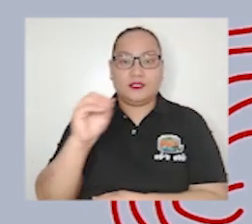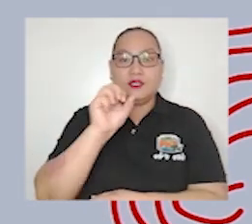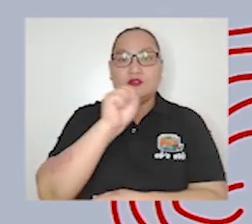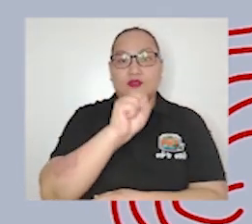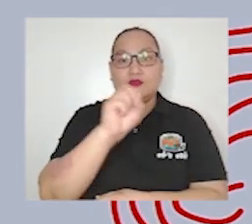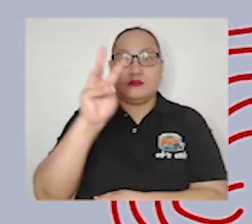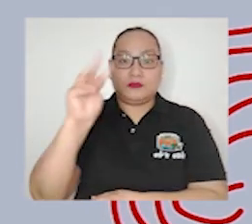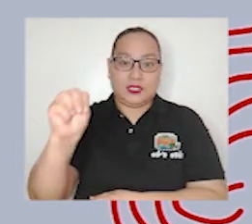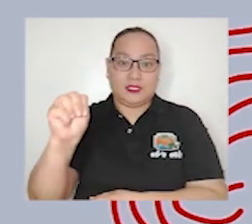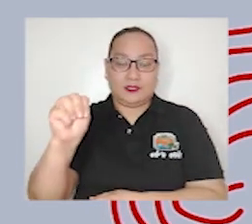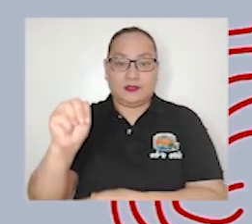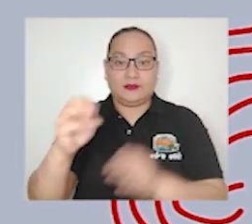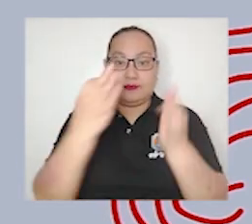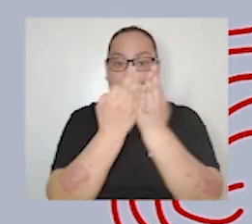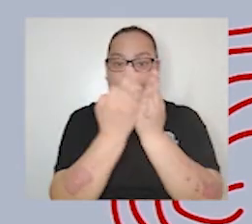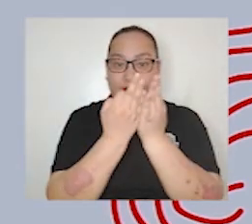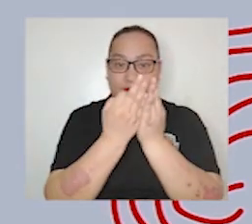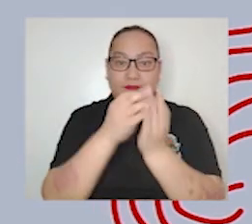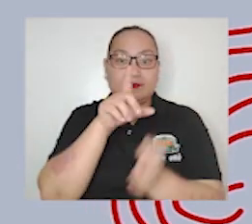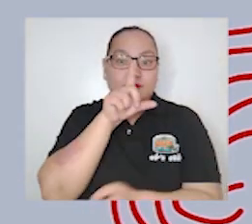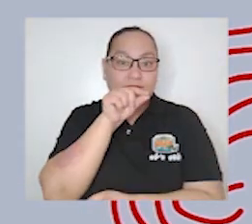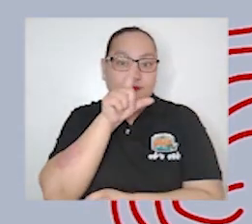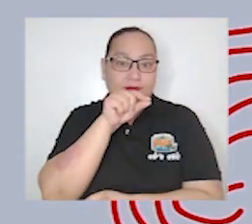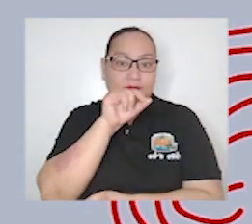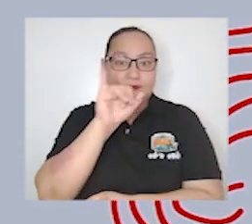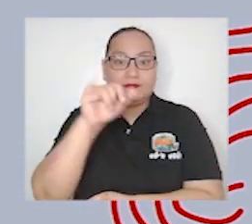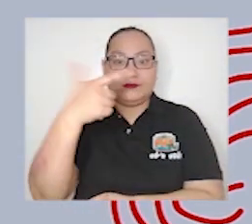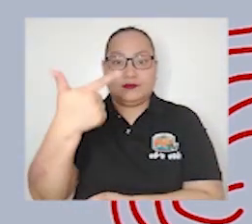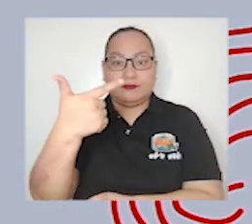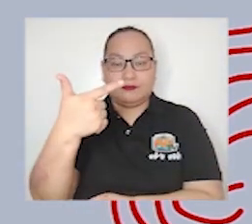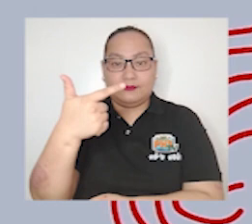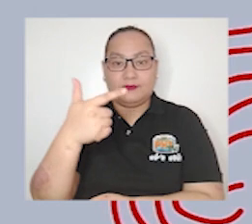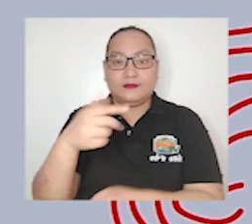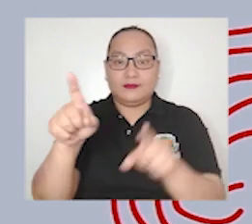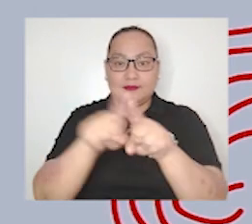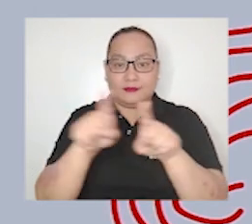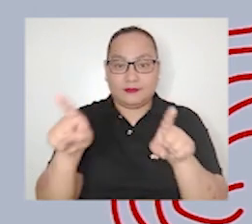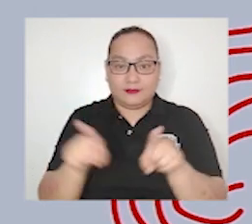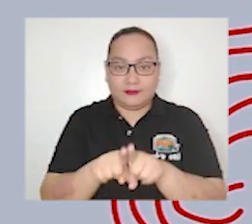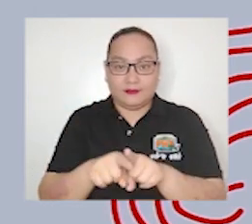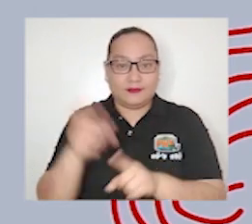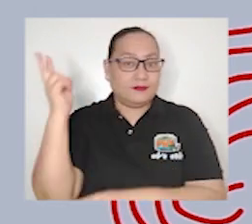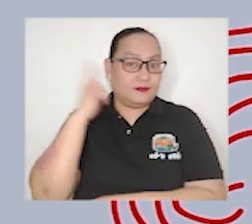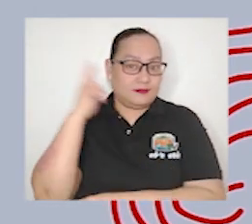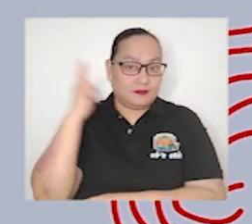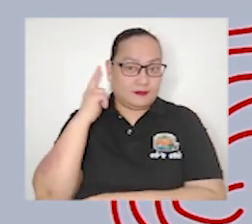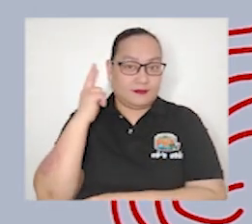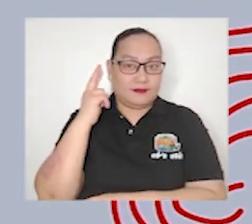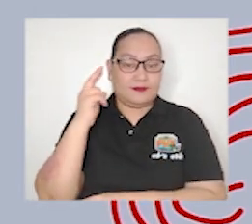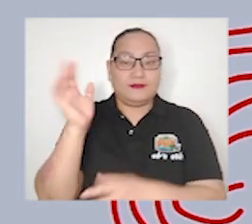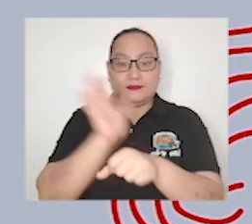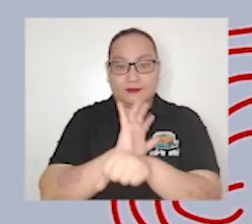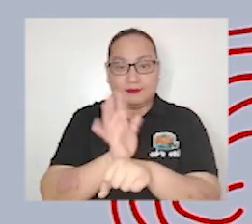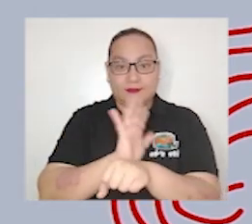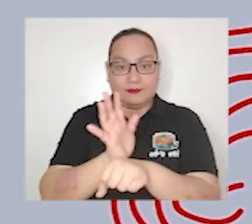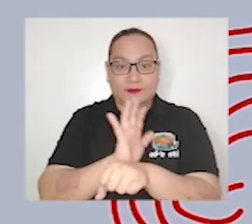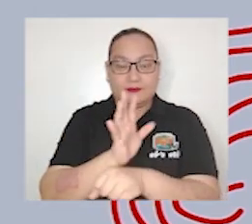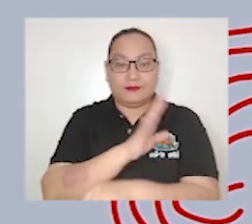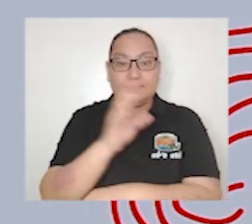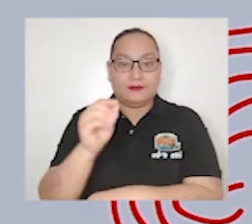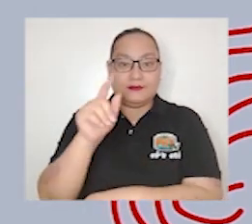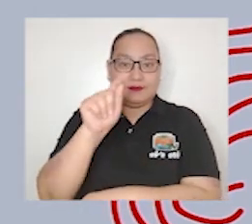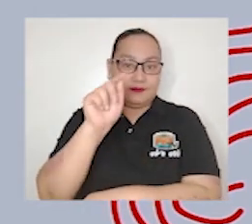such as Facebook Twitter Instagram as well as through radio motion pictures